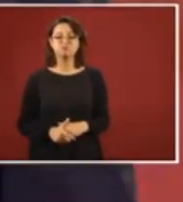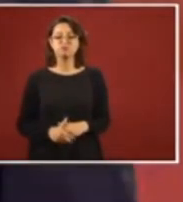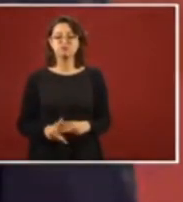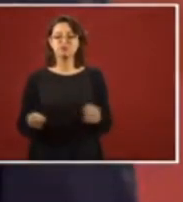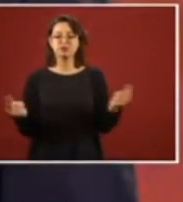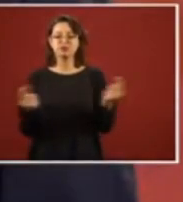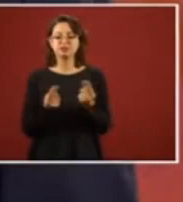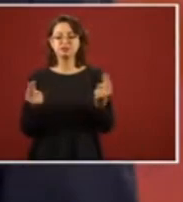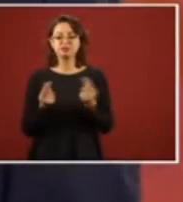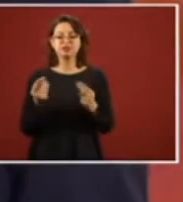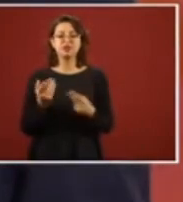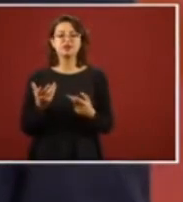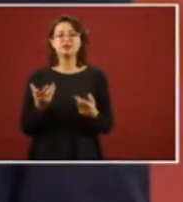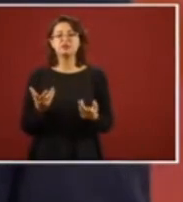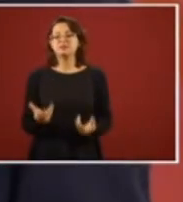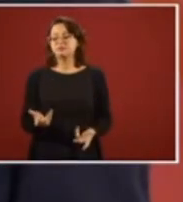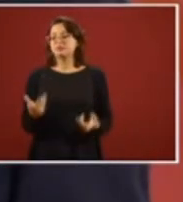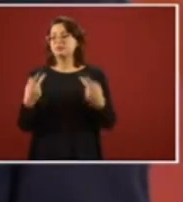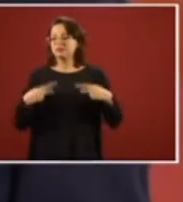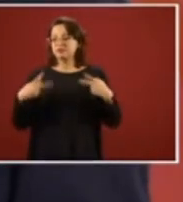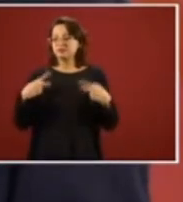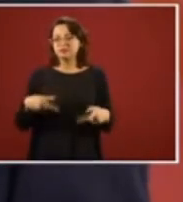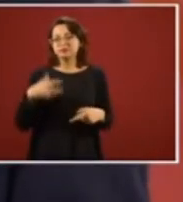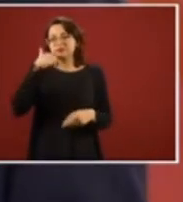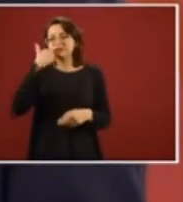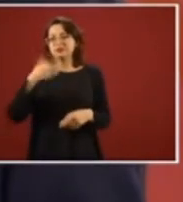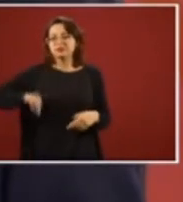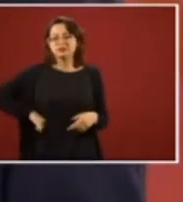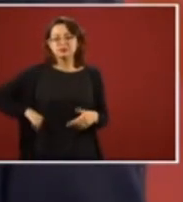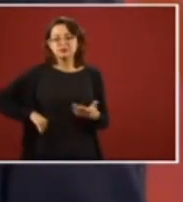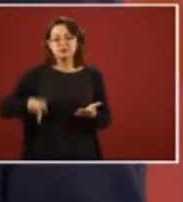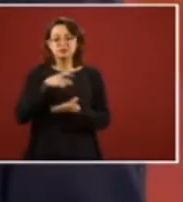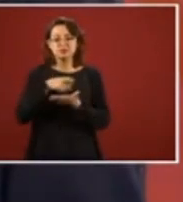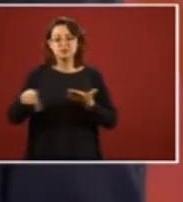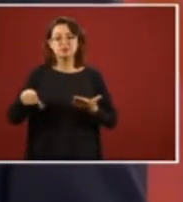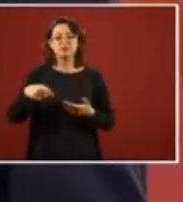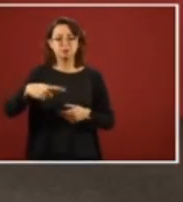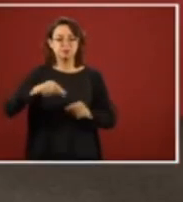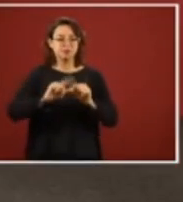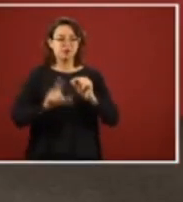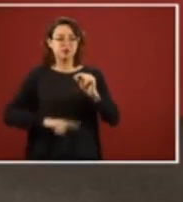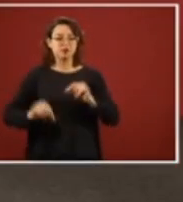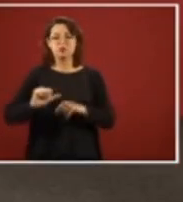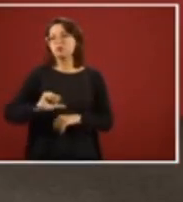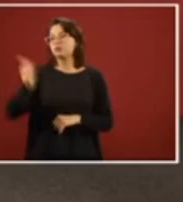And of course we require buyers, nationals and foreign,